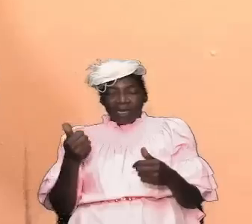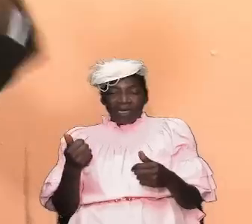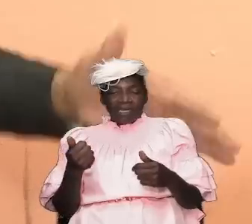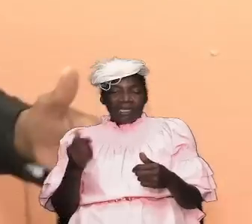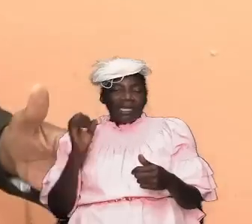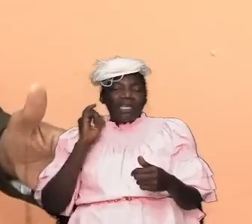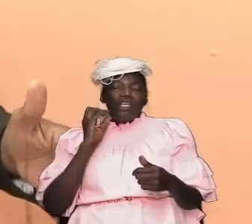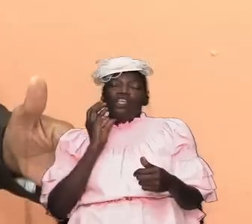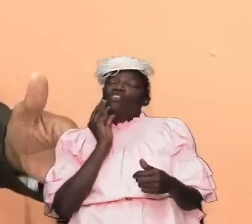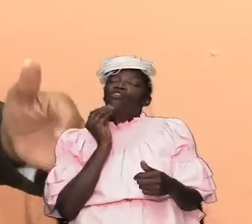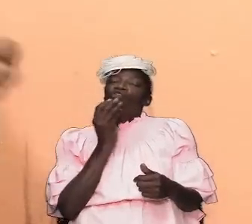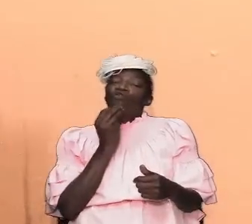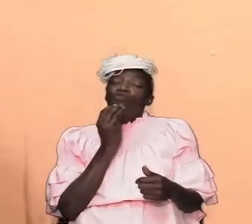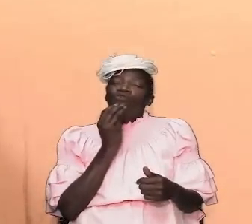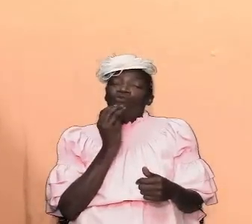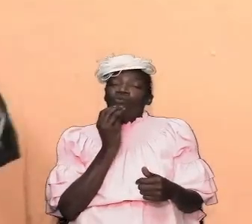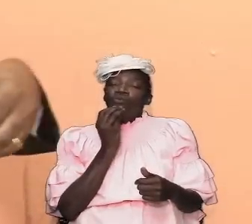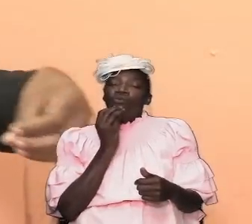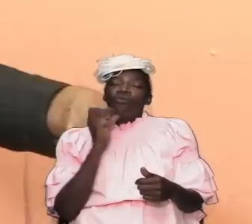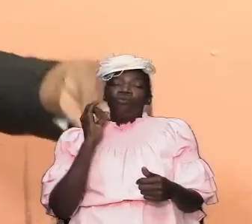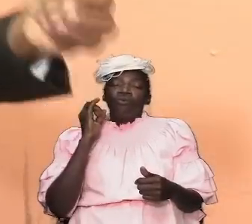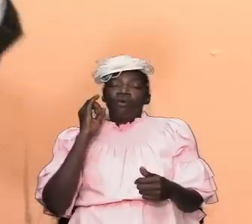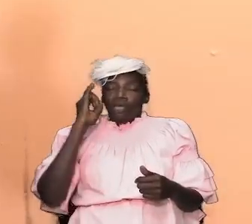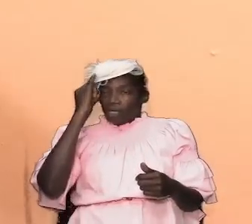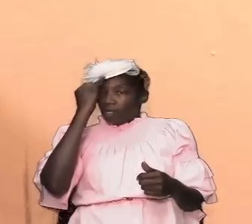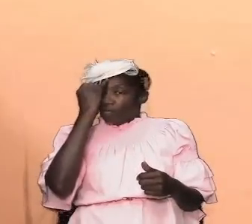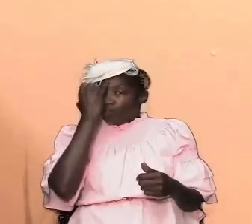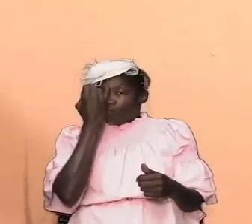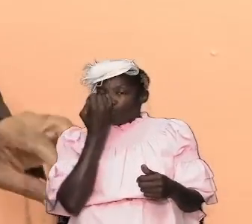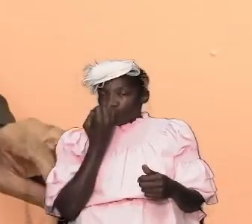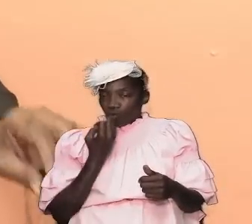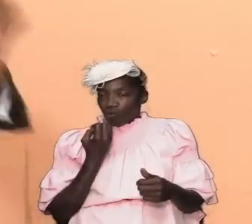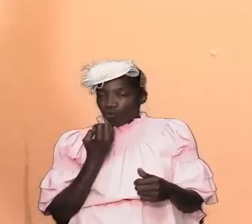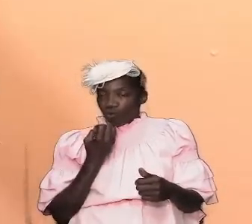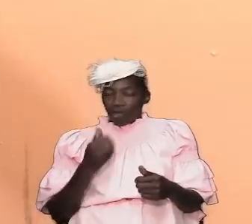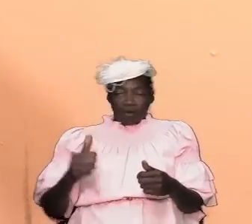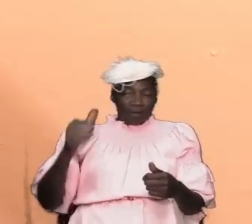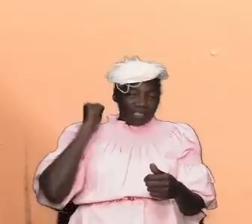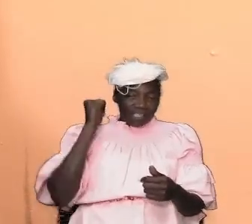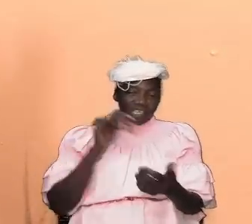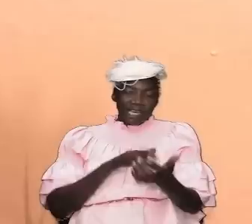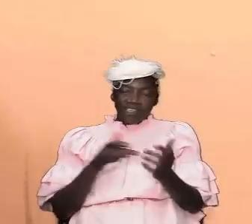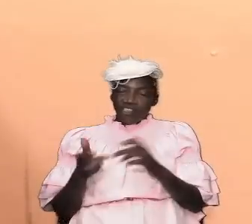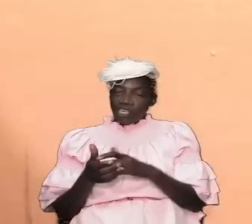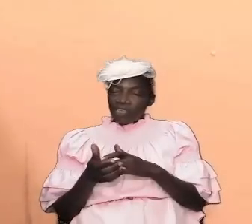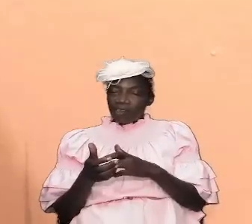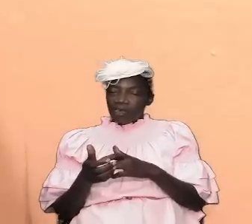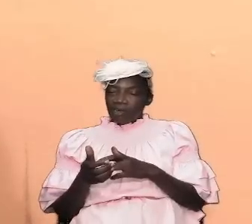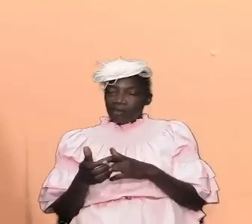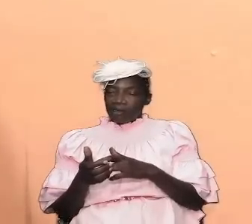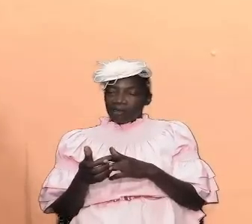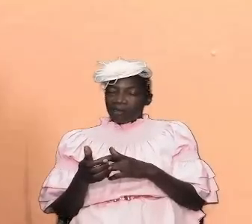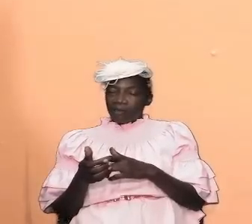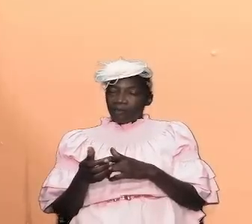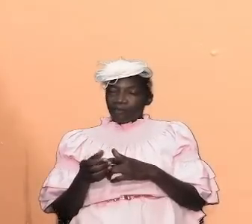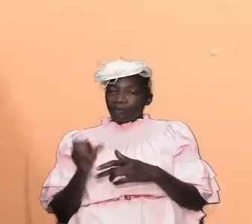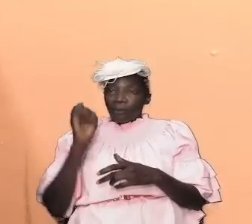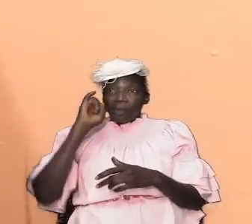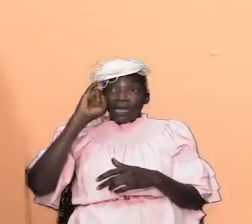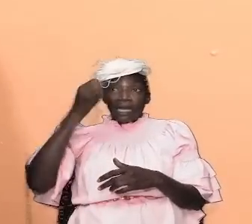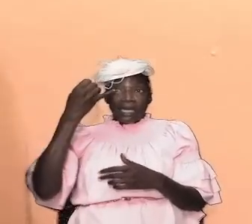rejected jesus and therefore god would have dealt a different way but because of the rejection of the jews